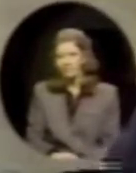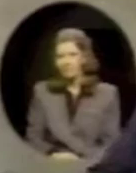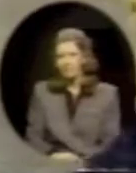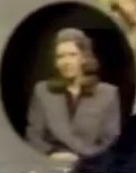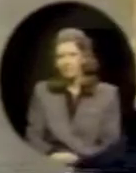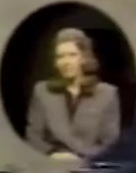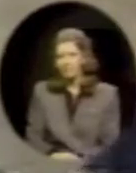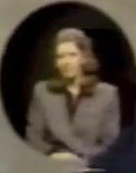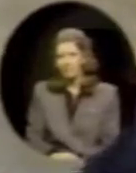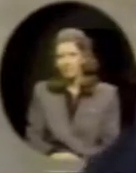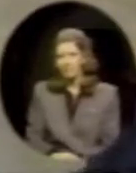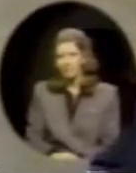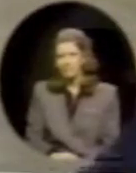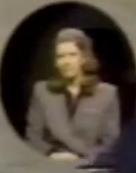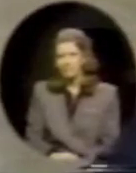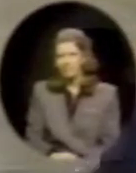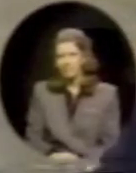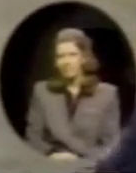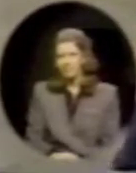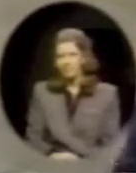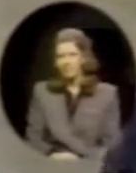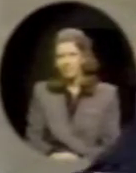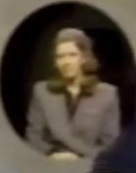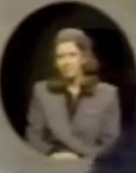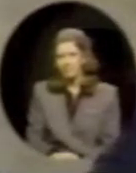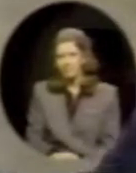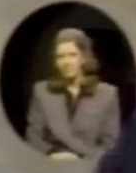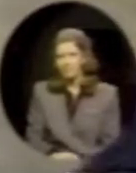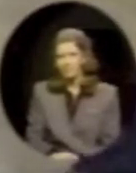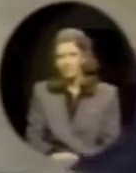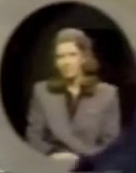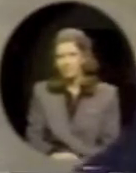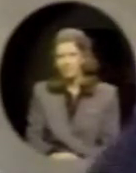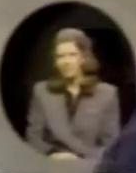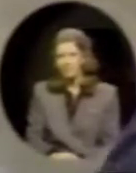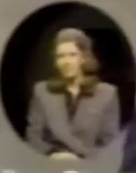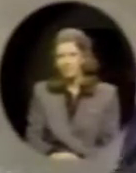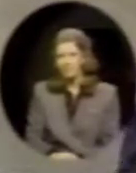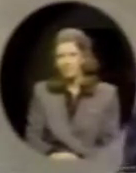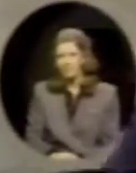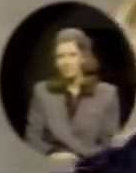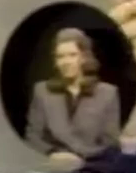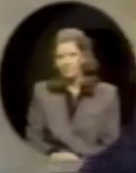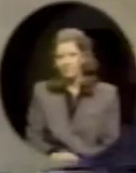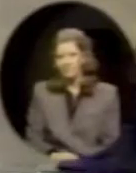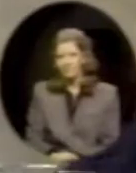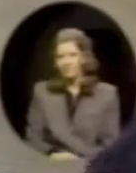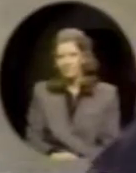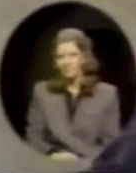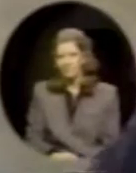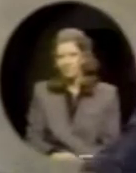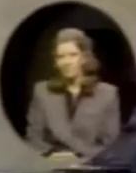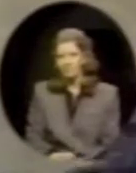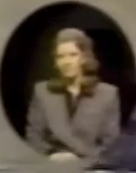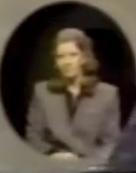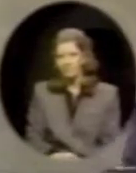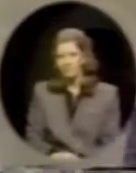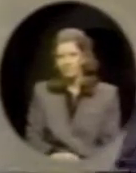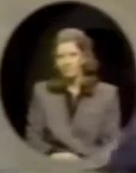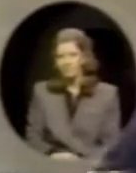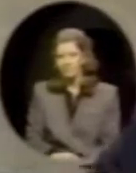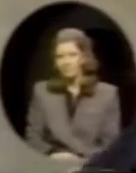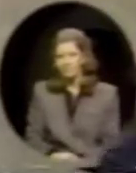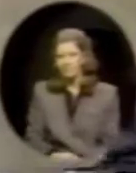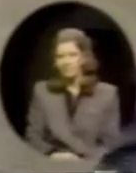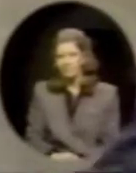the selection of a president. But one day after that, I realized that it had become something much more than that. It really had